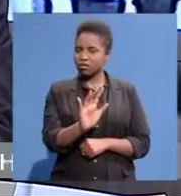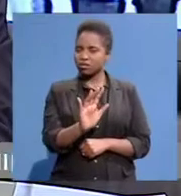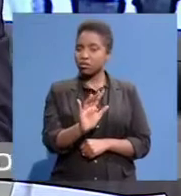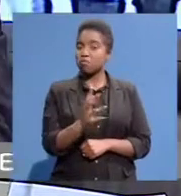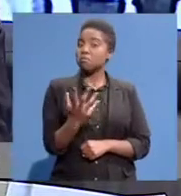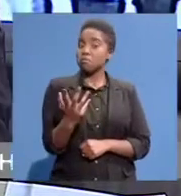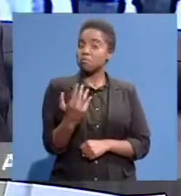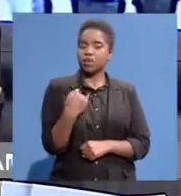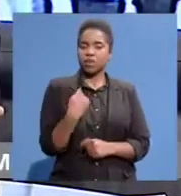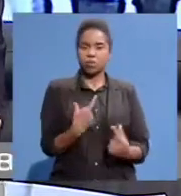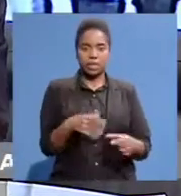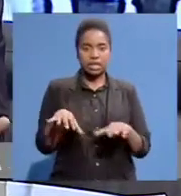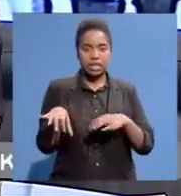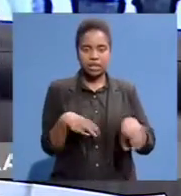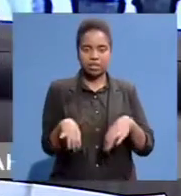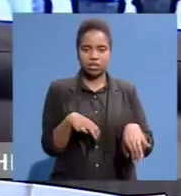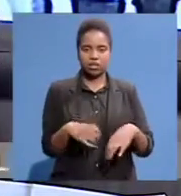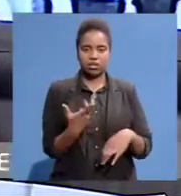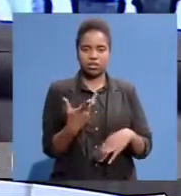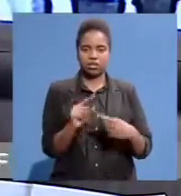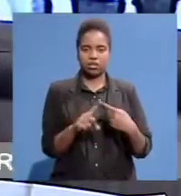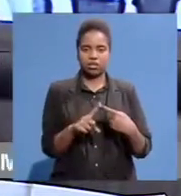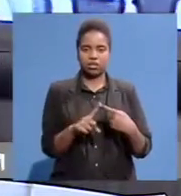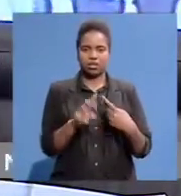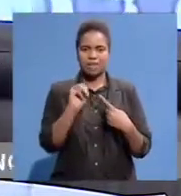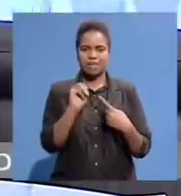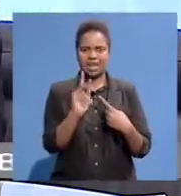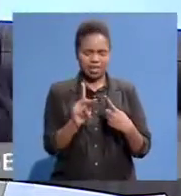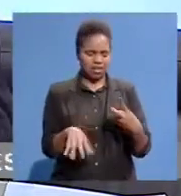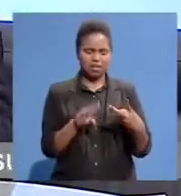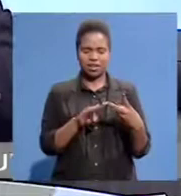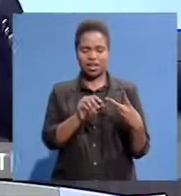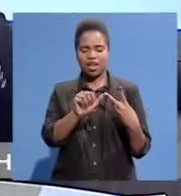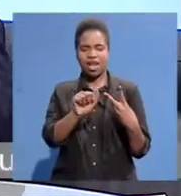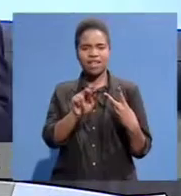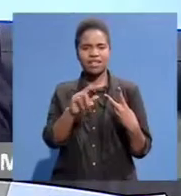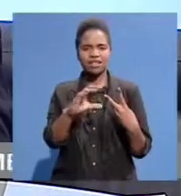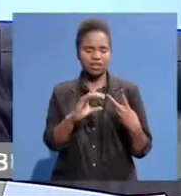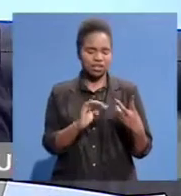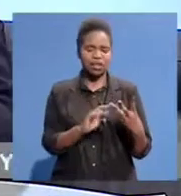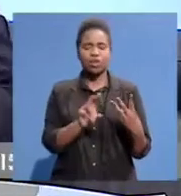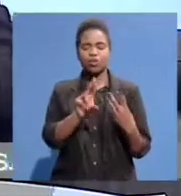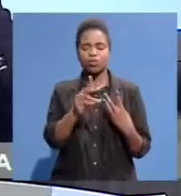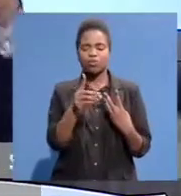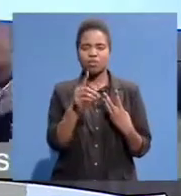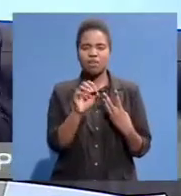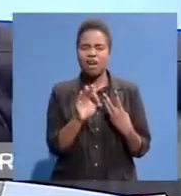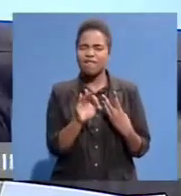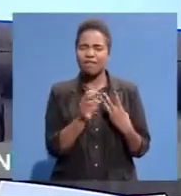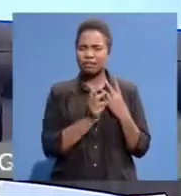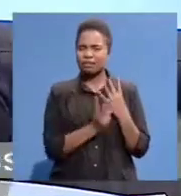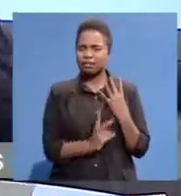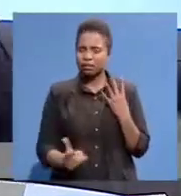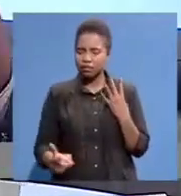Activities of MK ANC And so on The UDF And so on So that